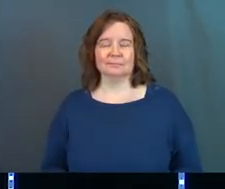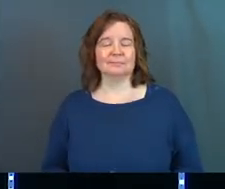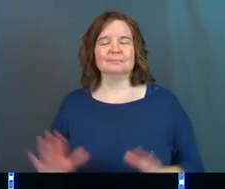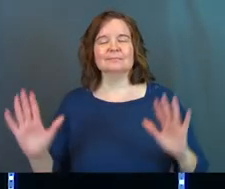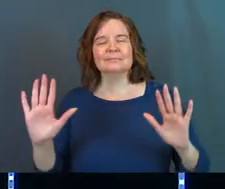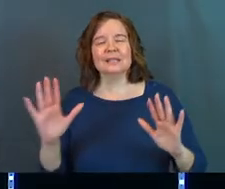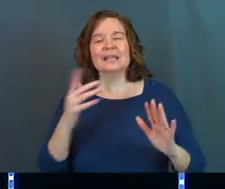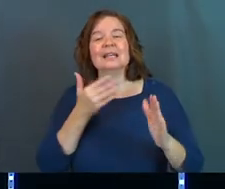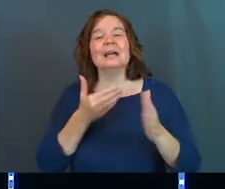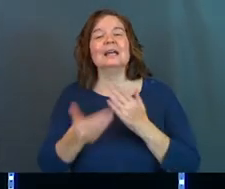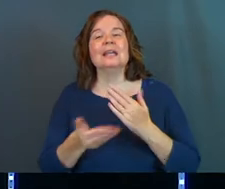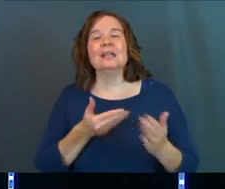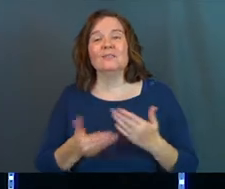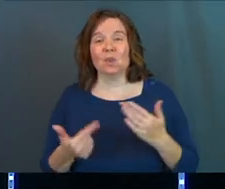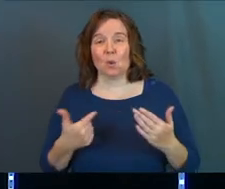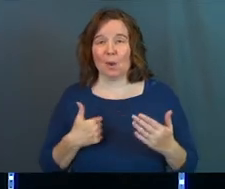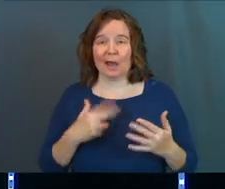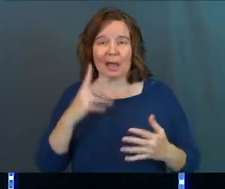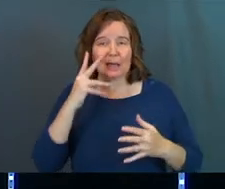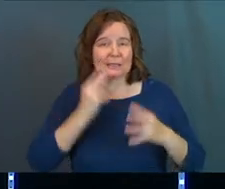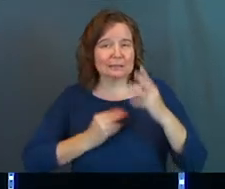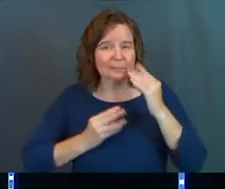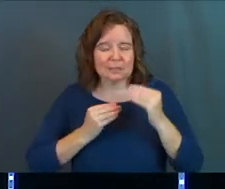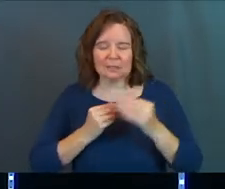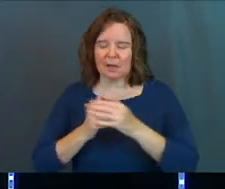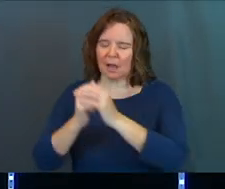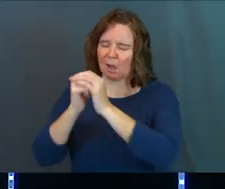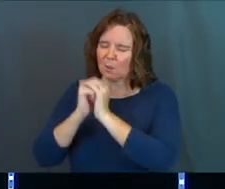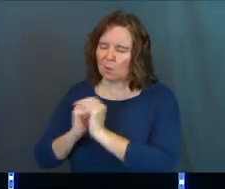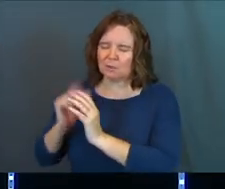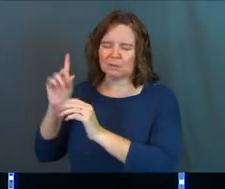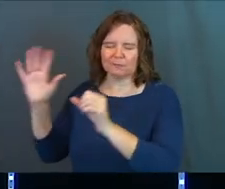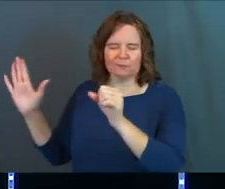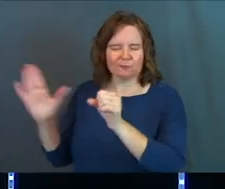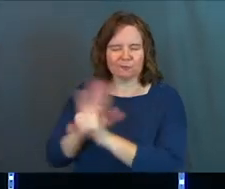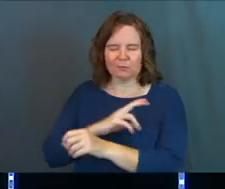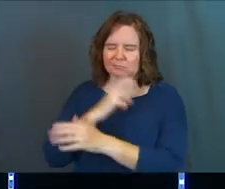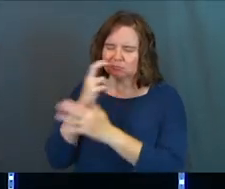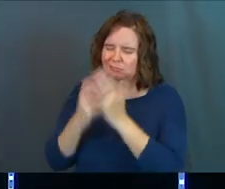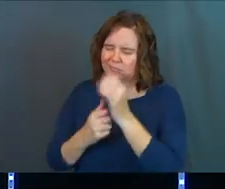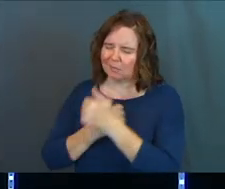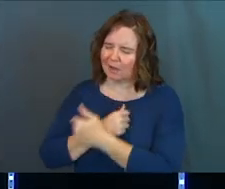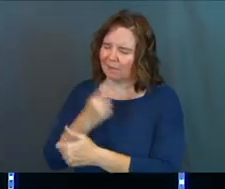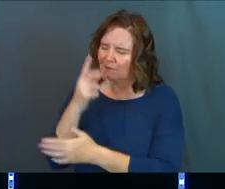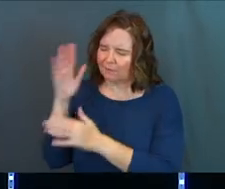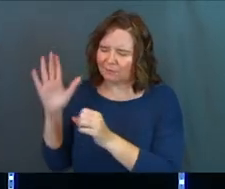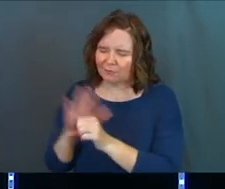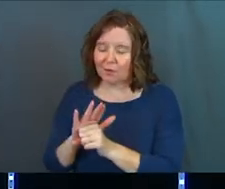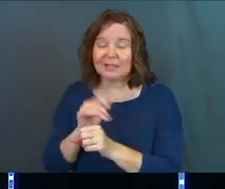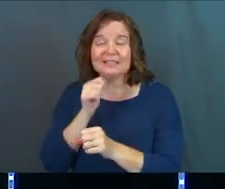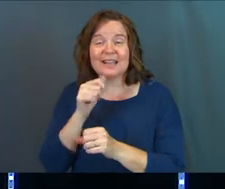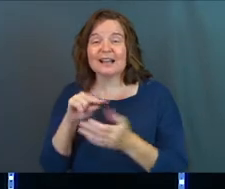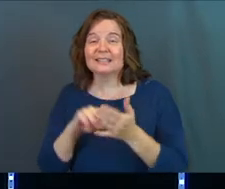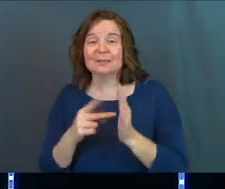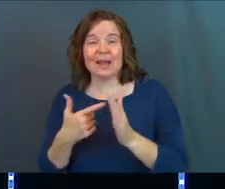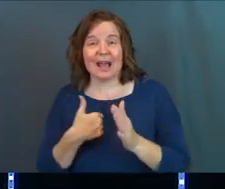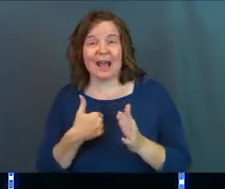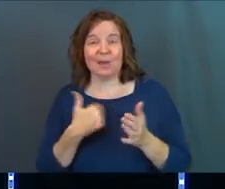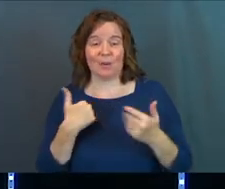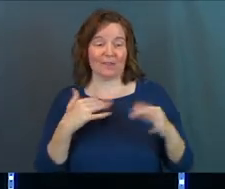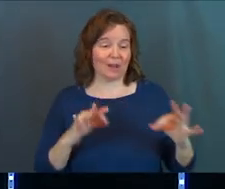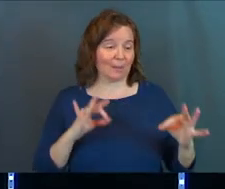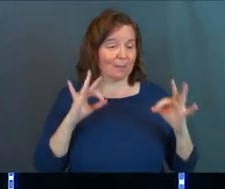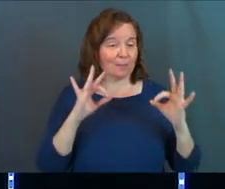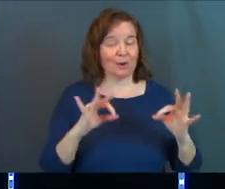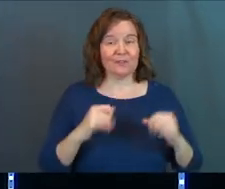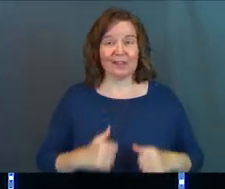No, he says, even if I totally worship him, totally love him, totally give my life to him, that doesn't mean I'll get this